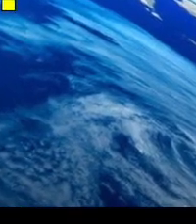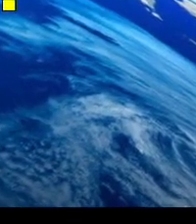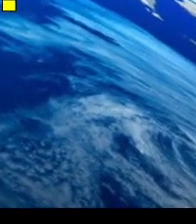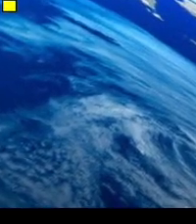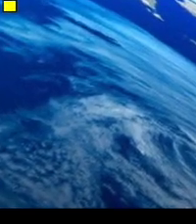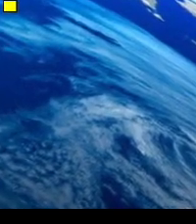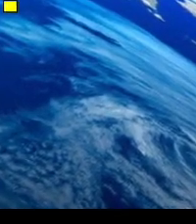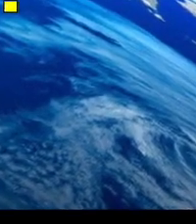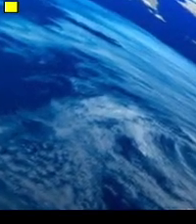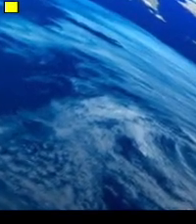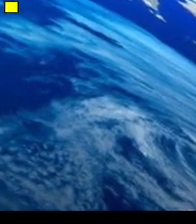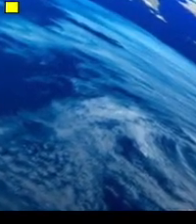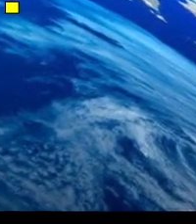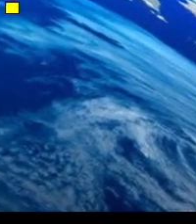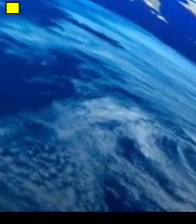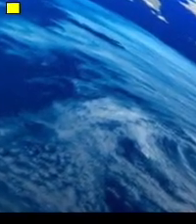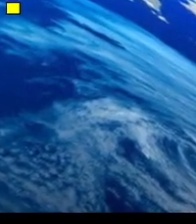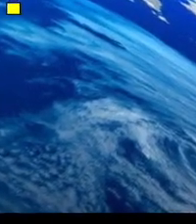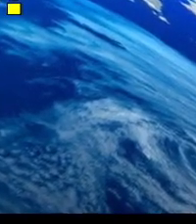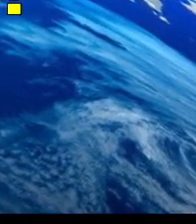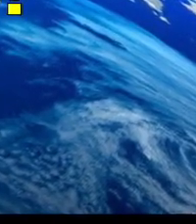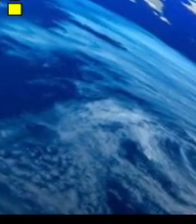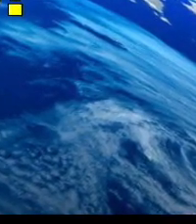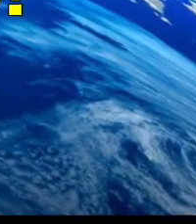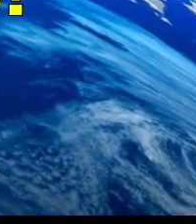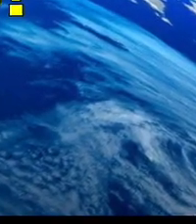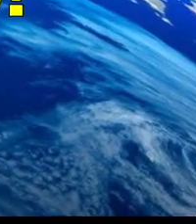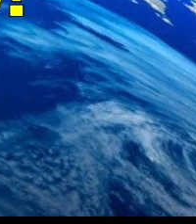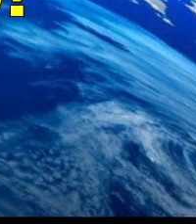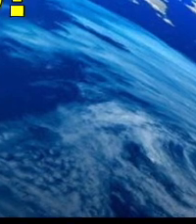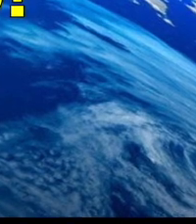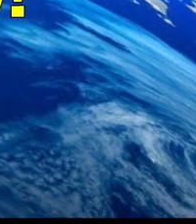Holy Spirit of God.